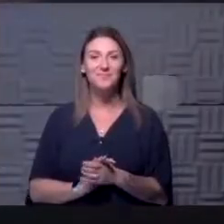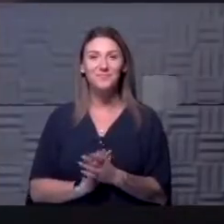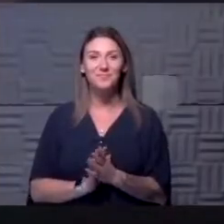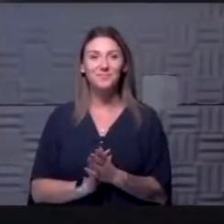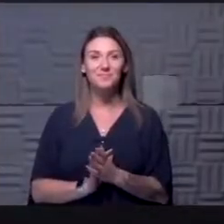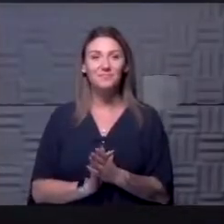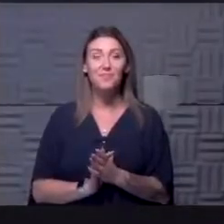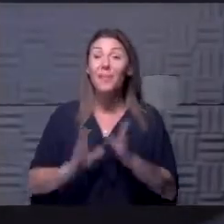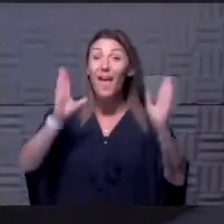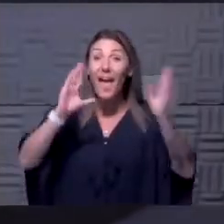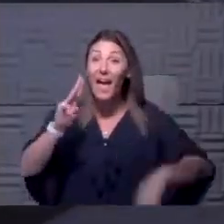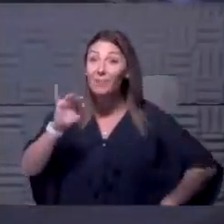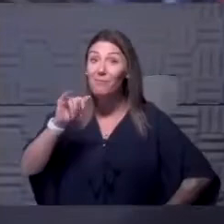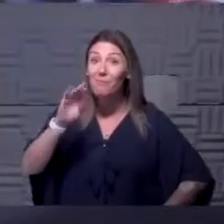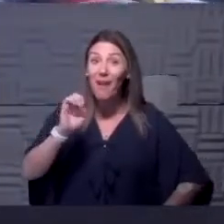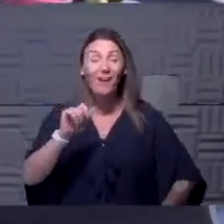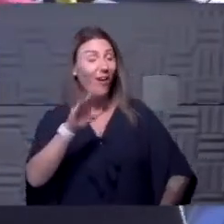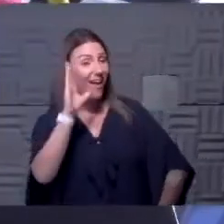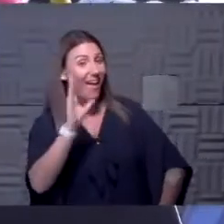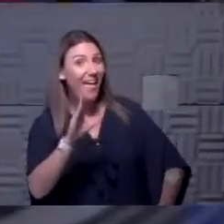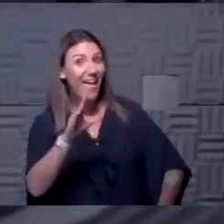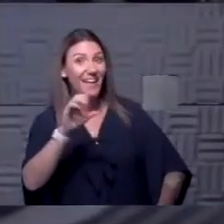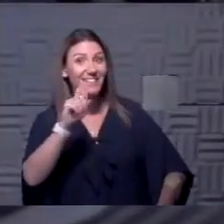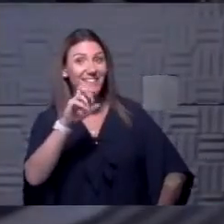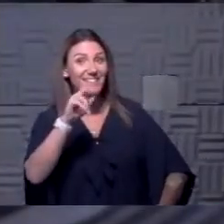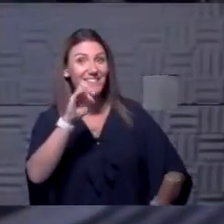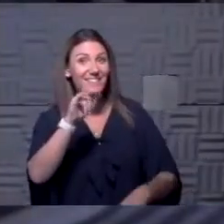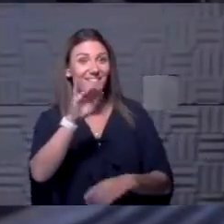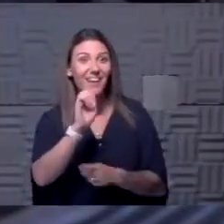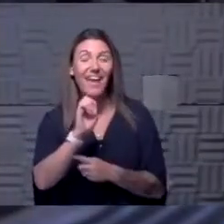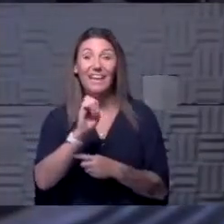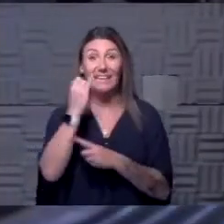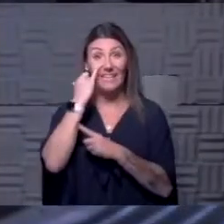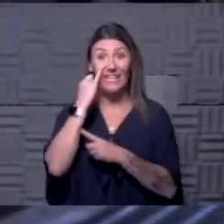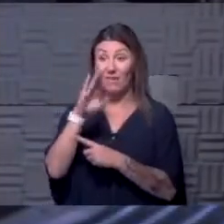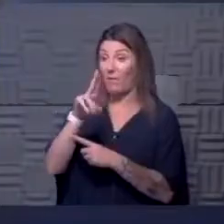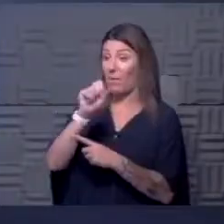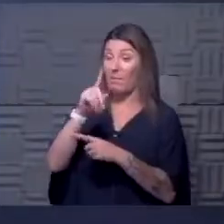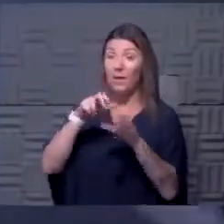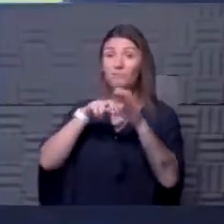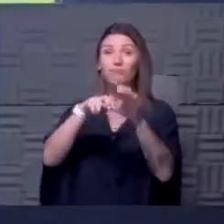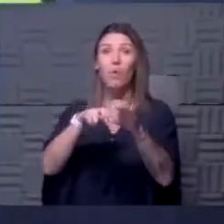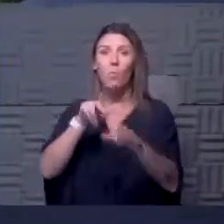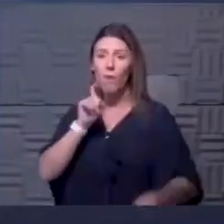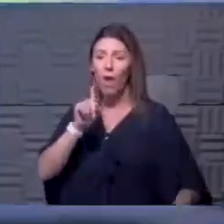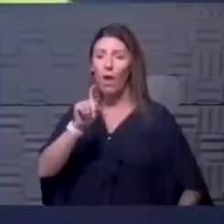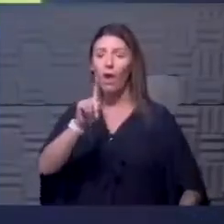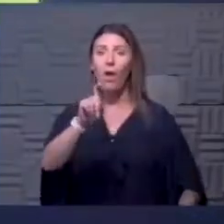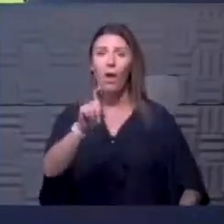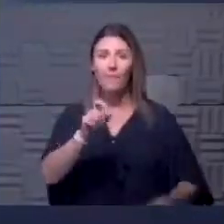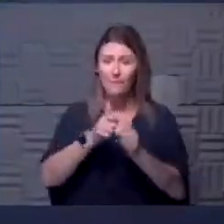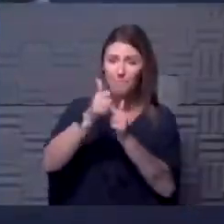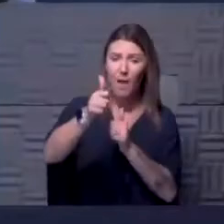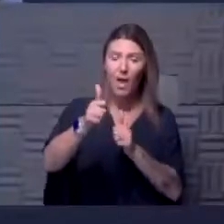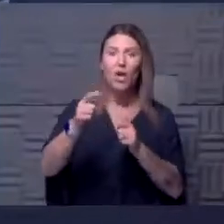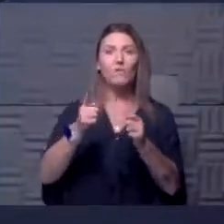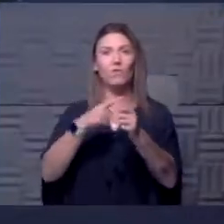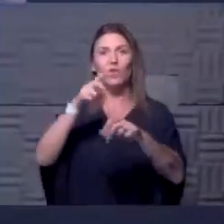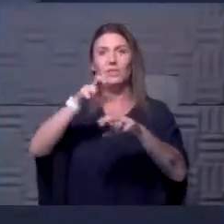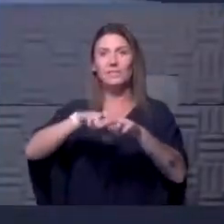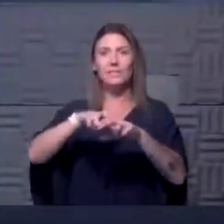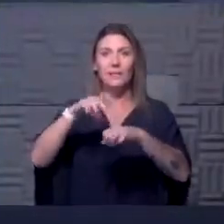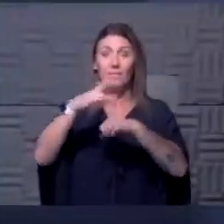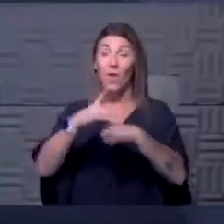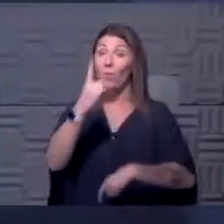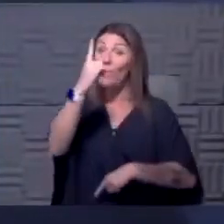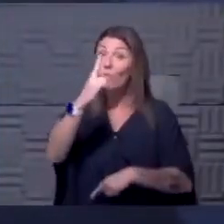Hi, Michael. If you take the bus, you'll get on and walk all the way to the back. Pick the first seat available. One kid to